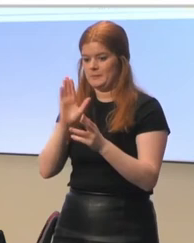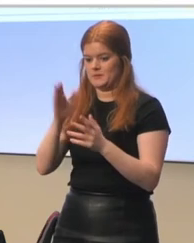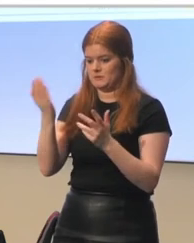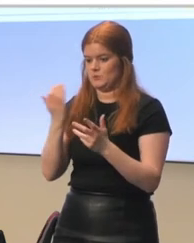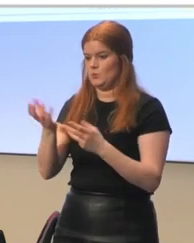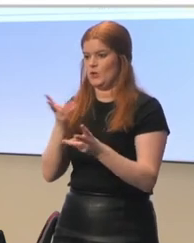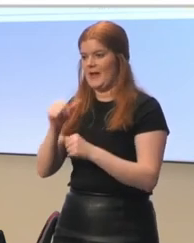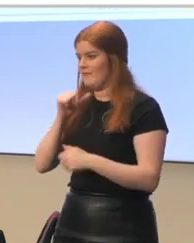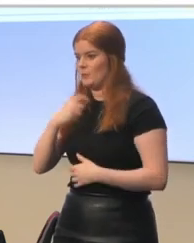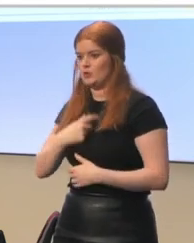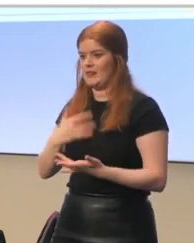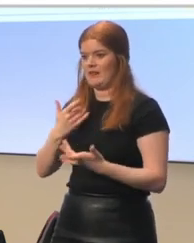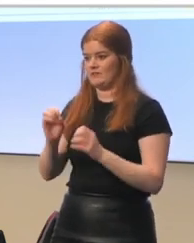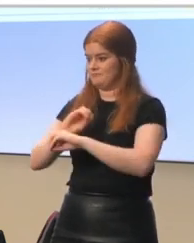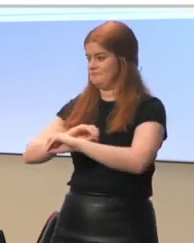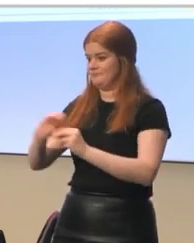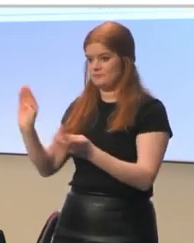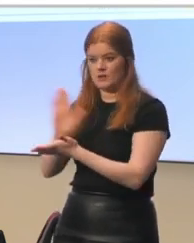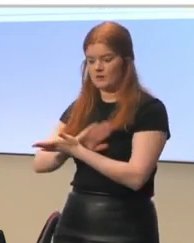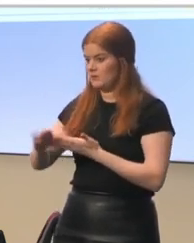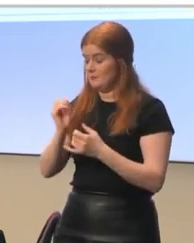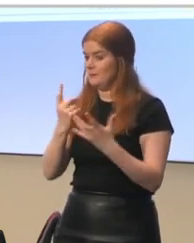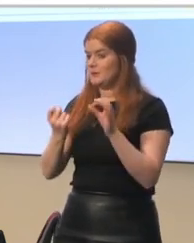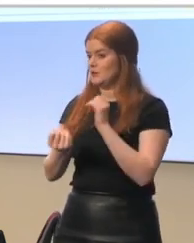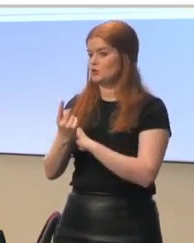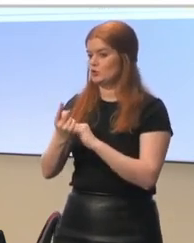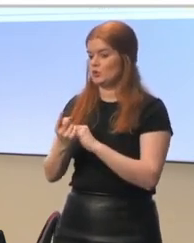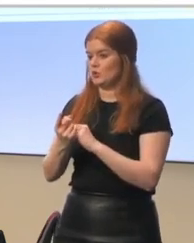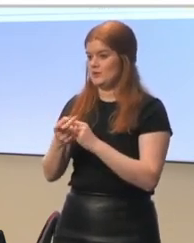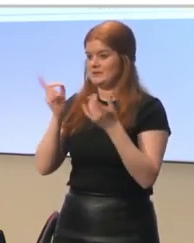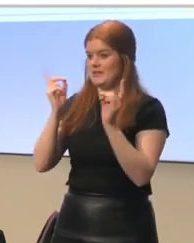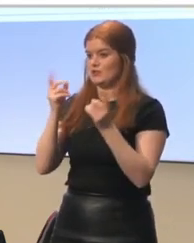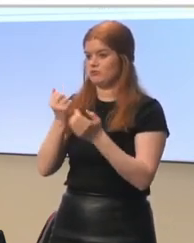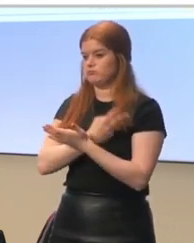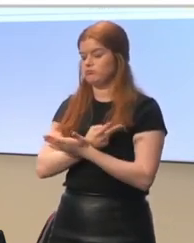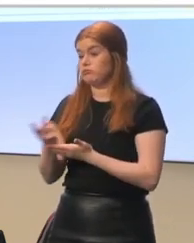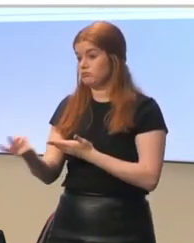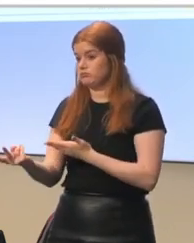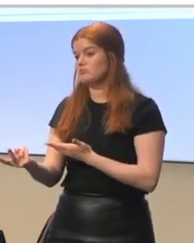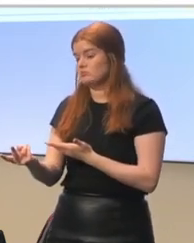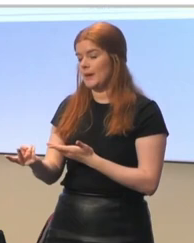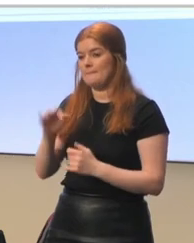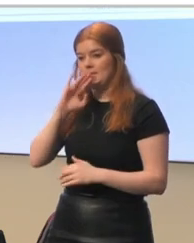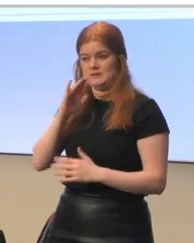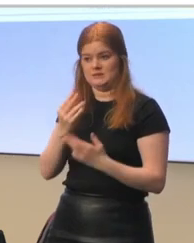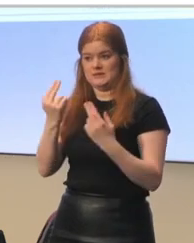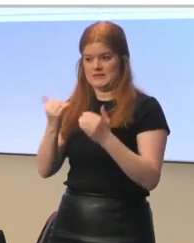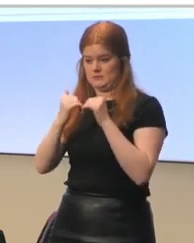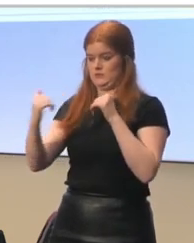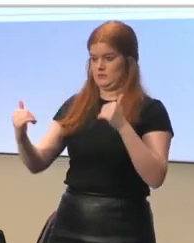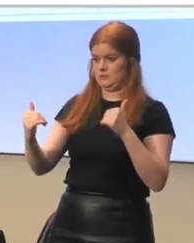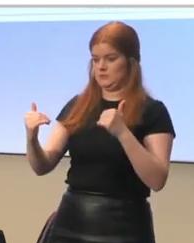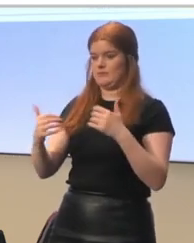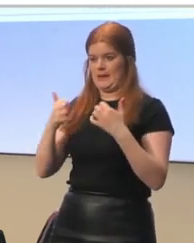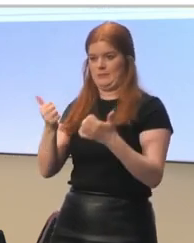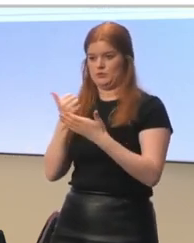They didn't have their personal life. It was really a big issue of, or danger of burnout. So, they really need support there.